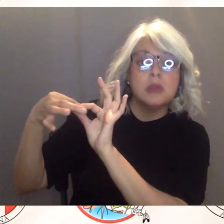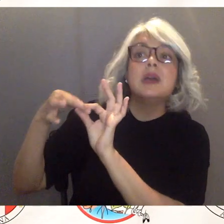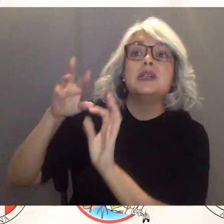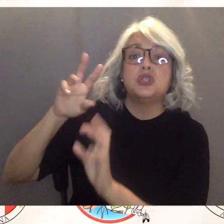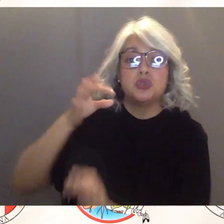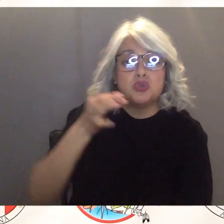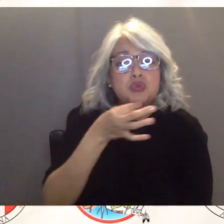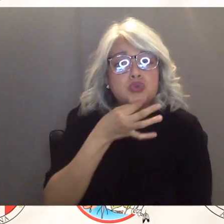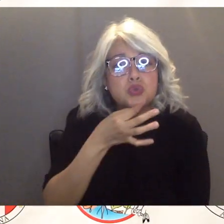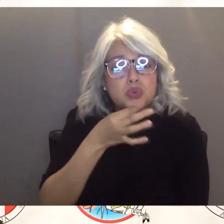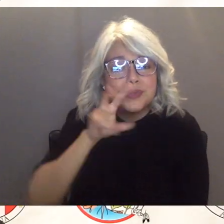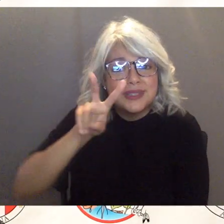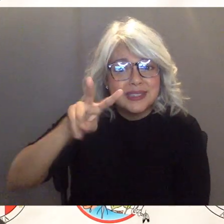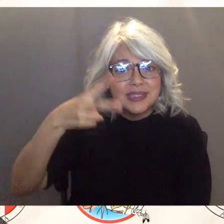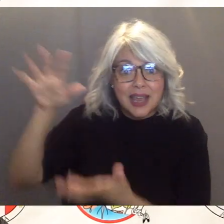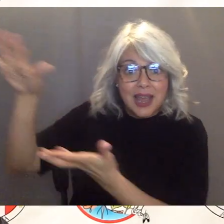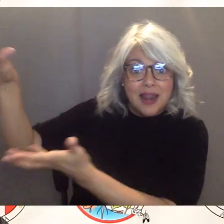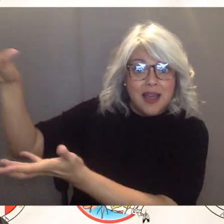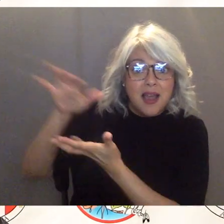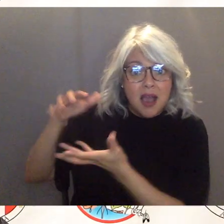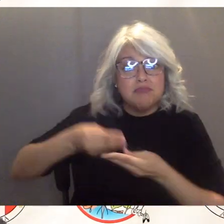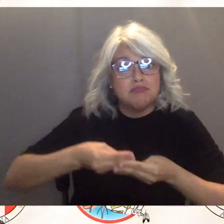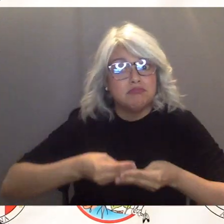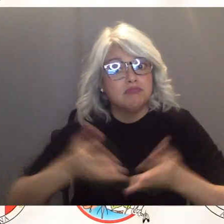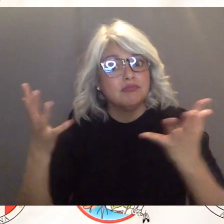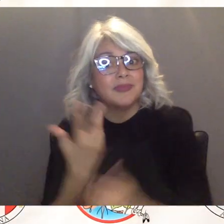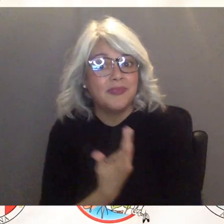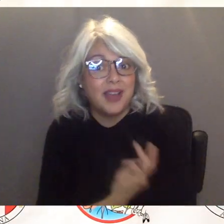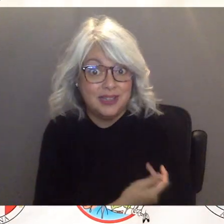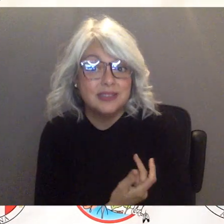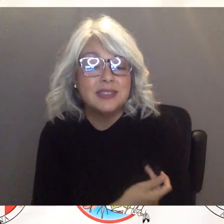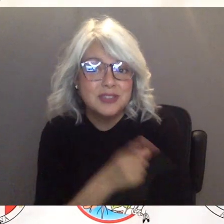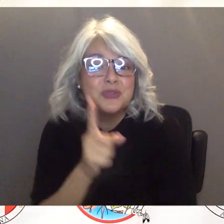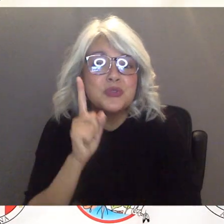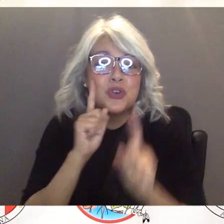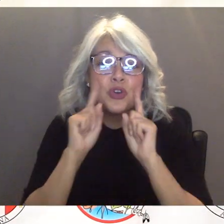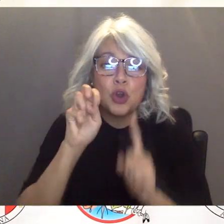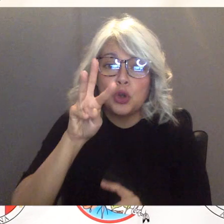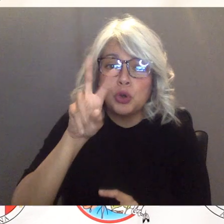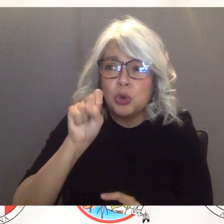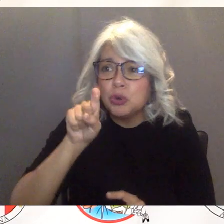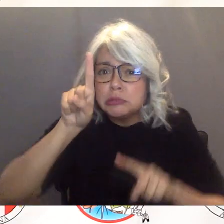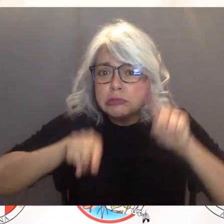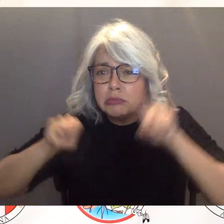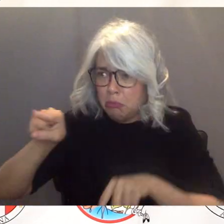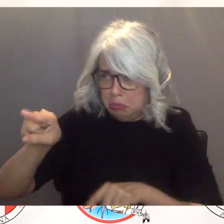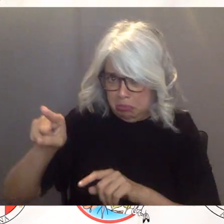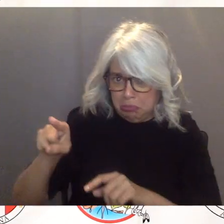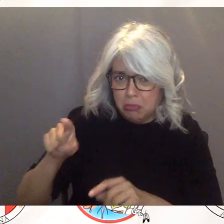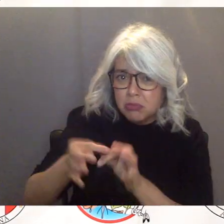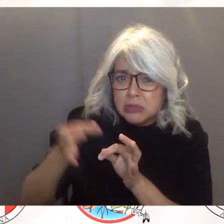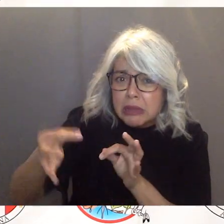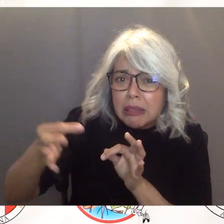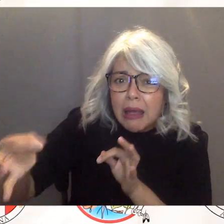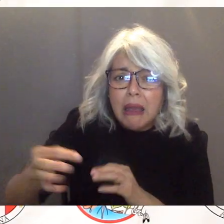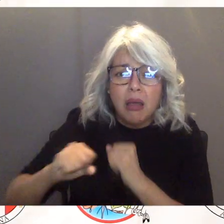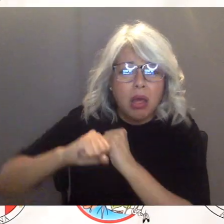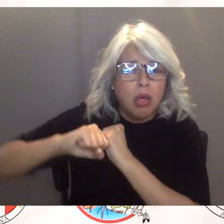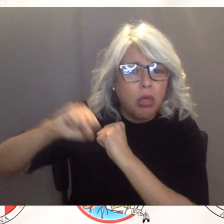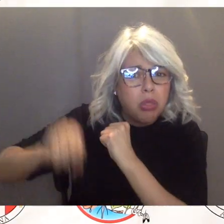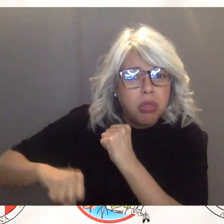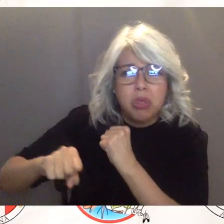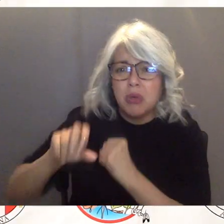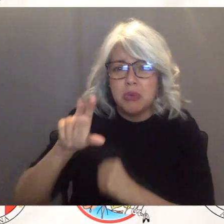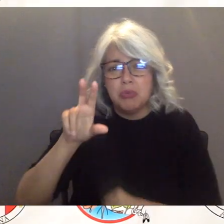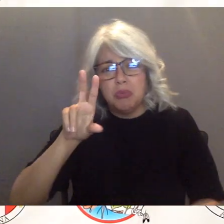of the vaccine obviously you hear the news out there and you know there's some concerns that you know it's delayed or it wasn't even produced but